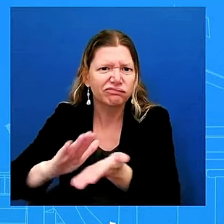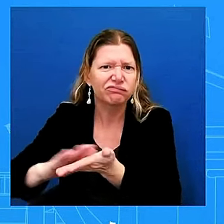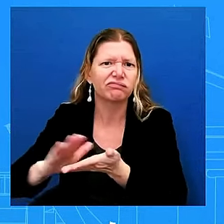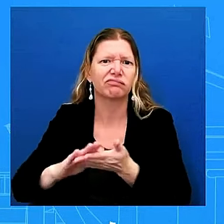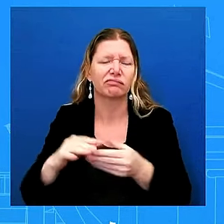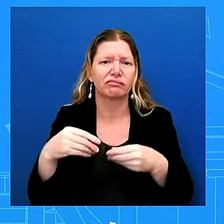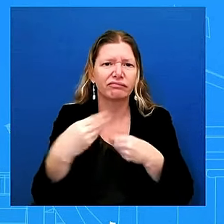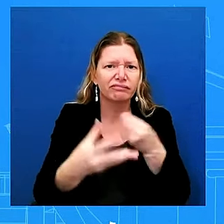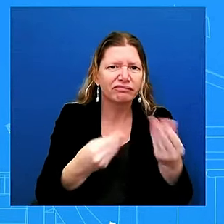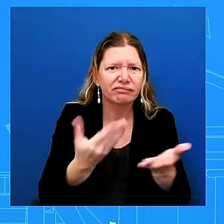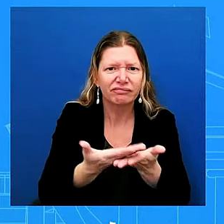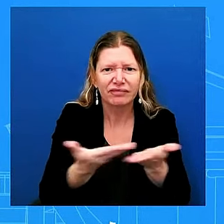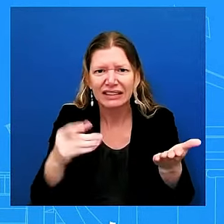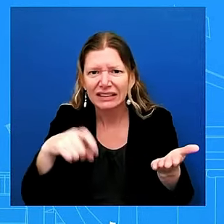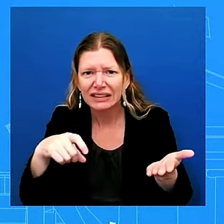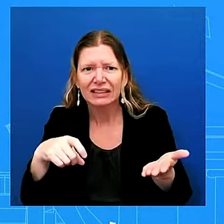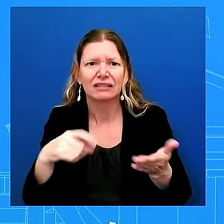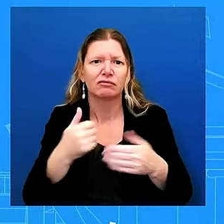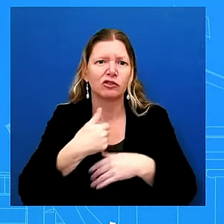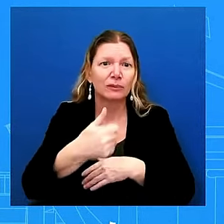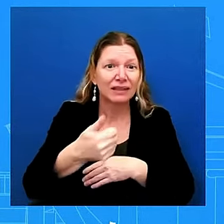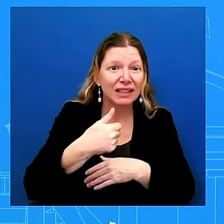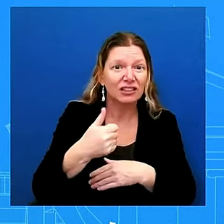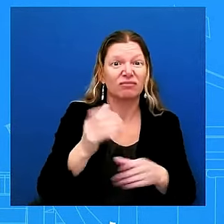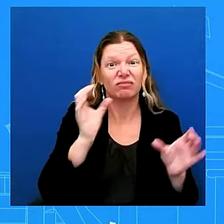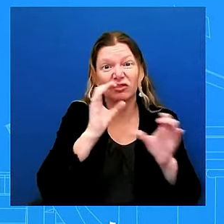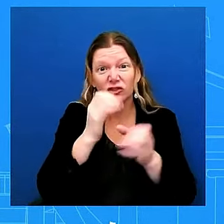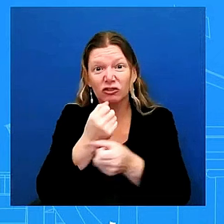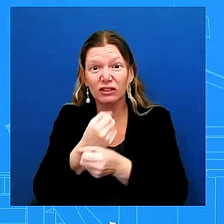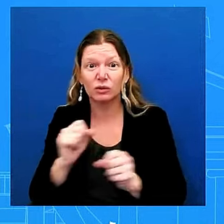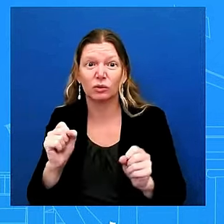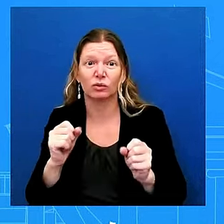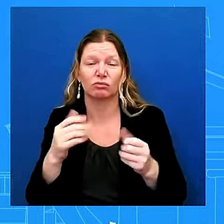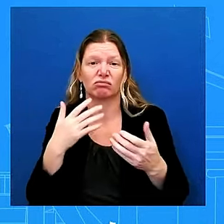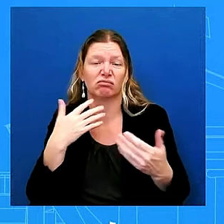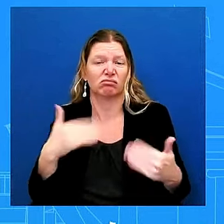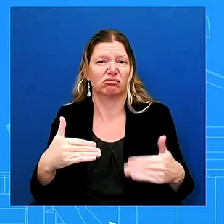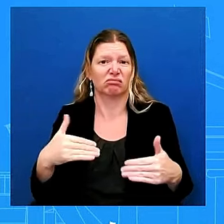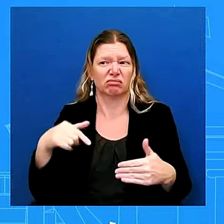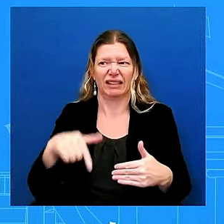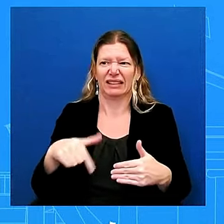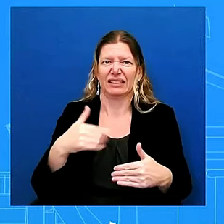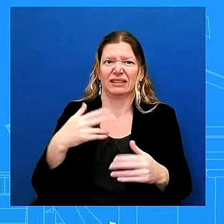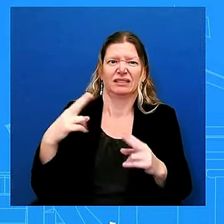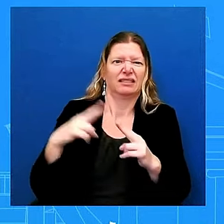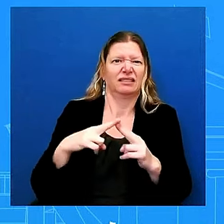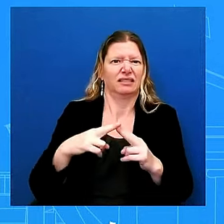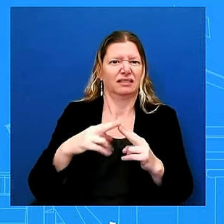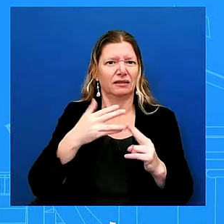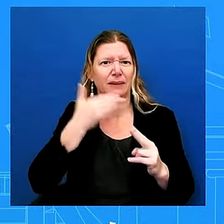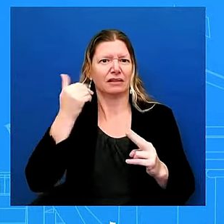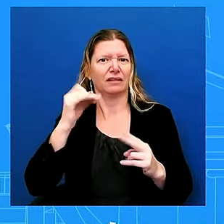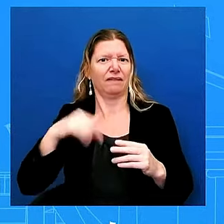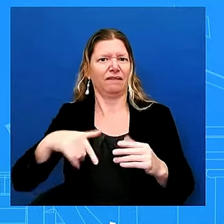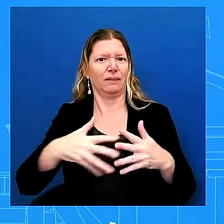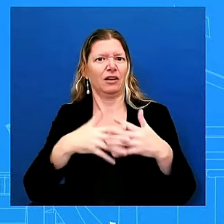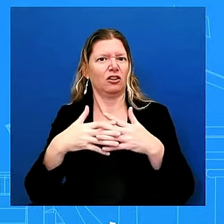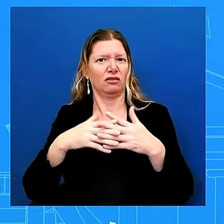from connecticut ohio and new york who are deploying to north carolina to support their fellow citizens in need